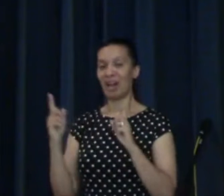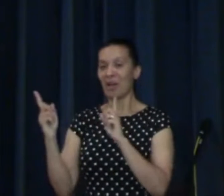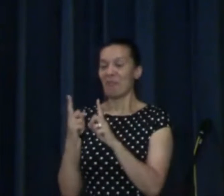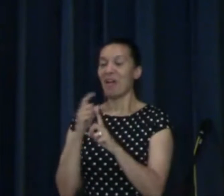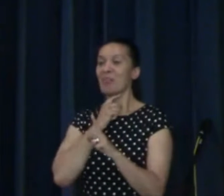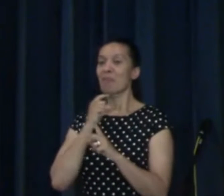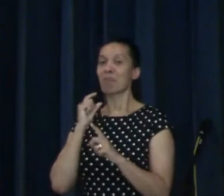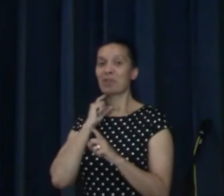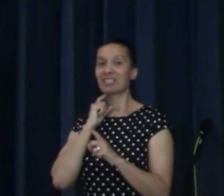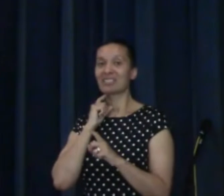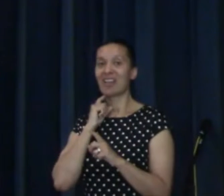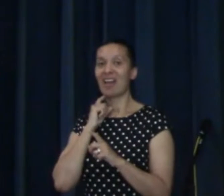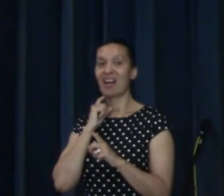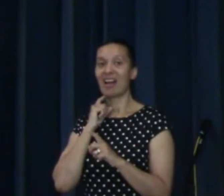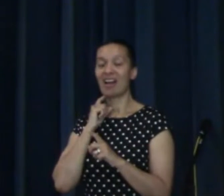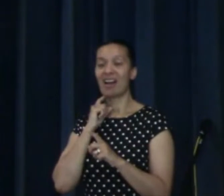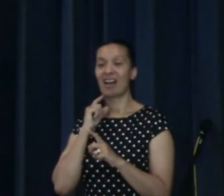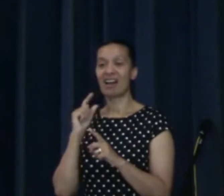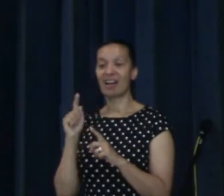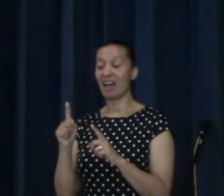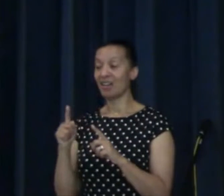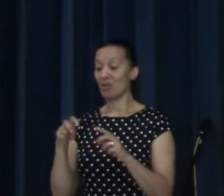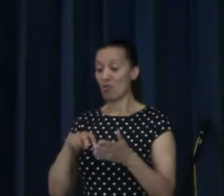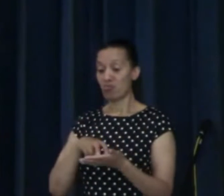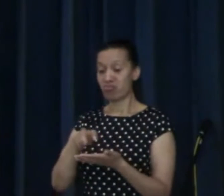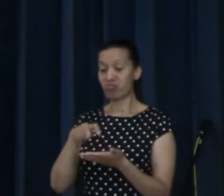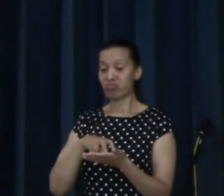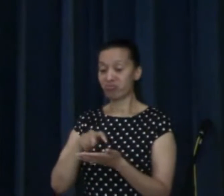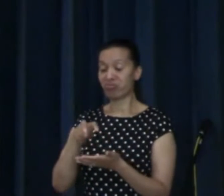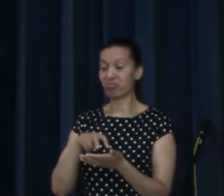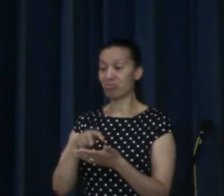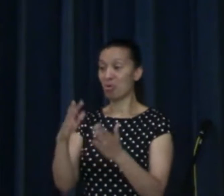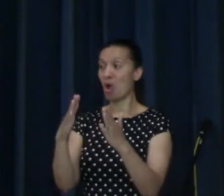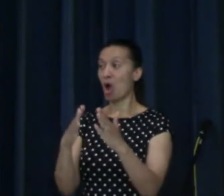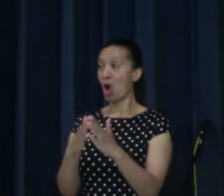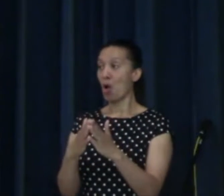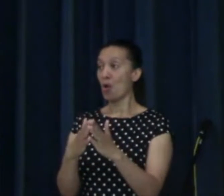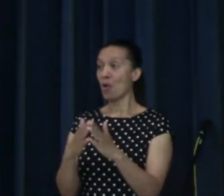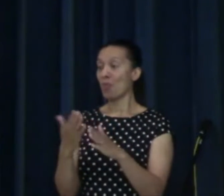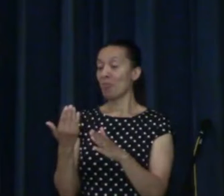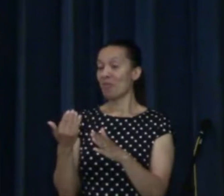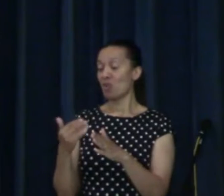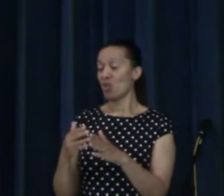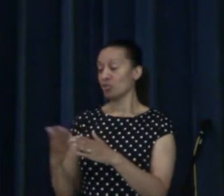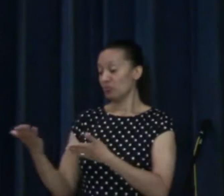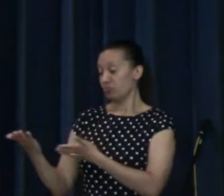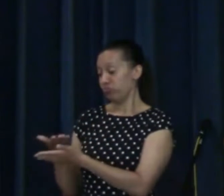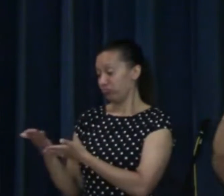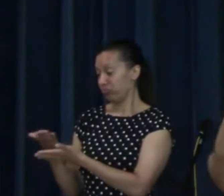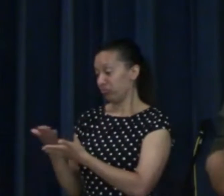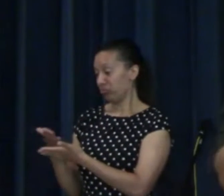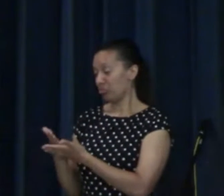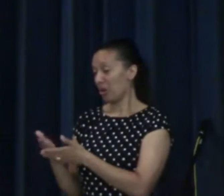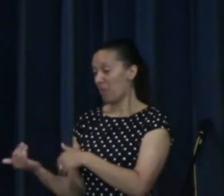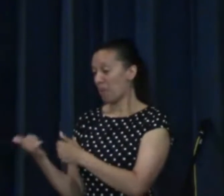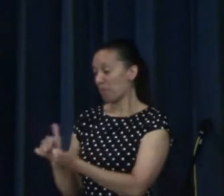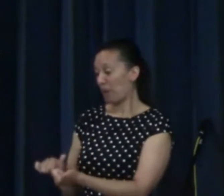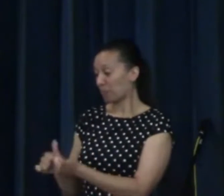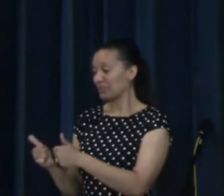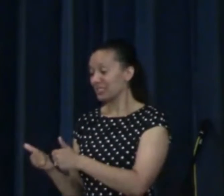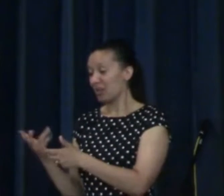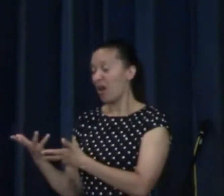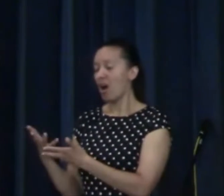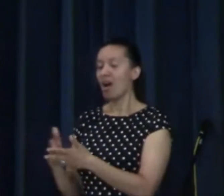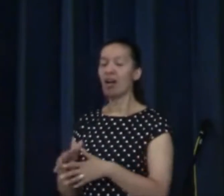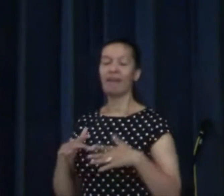church when we were going to. I remember walking home just having spent time talking about being baptised. And I was just, I felt like I was